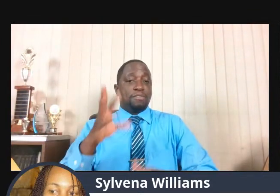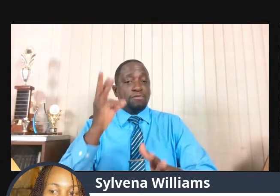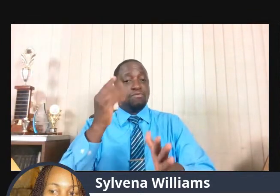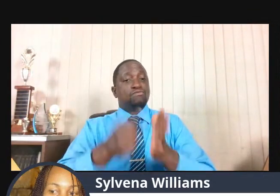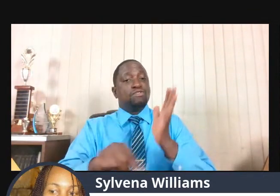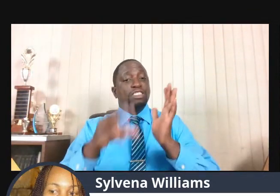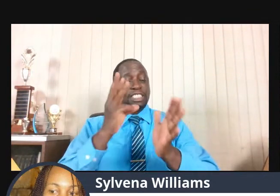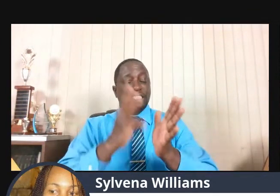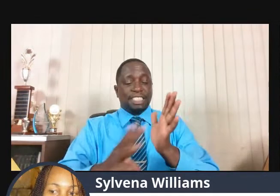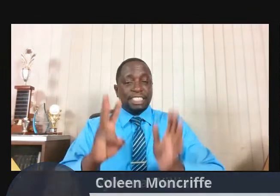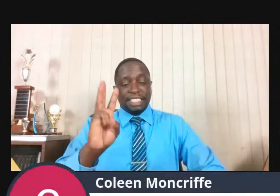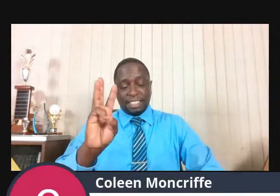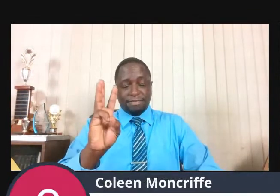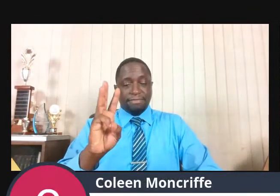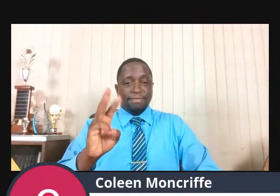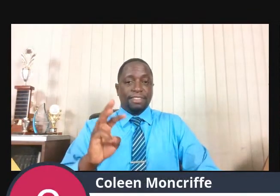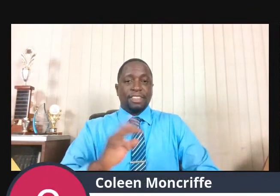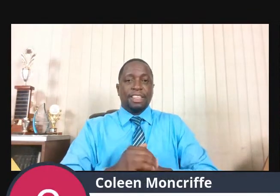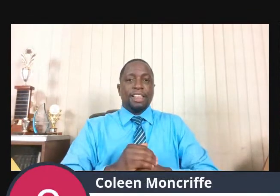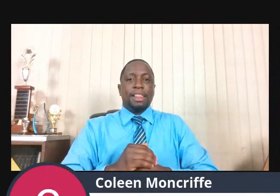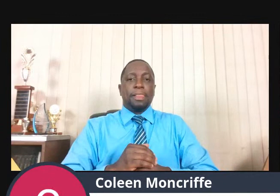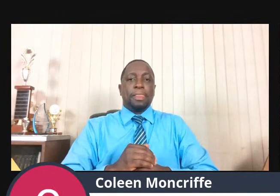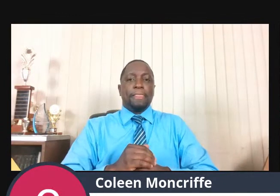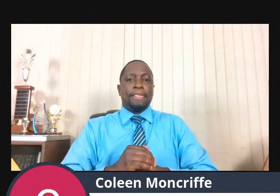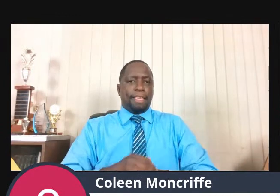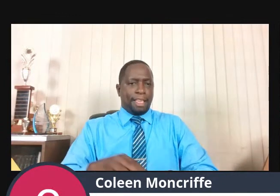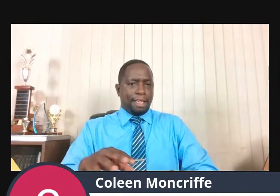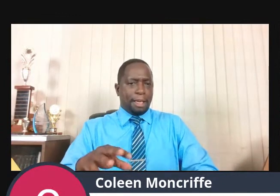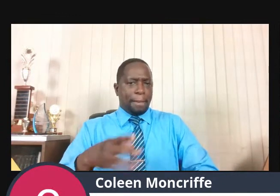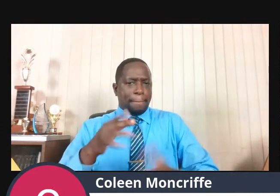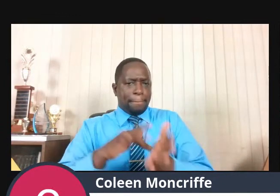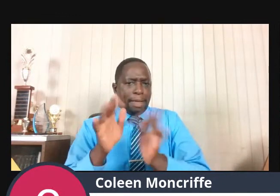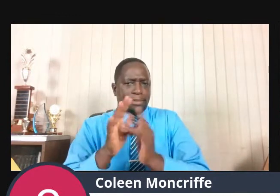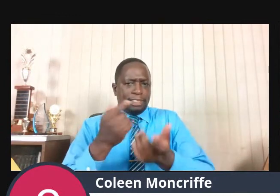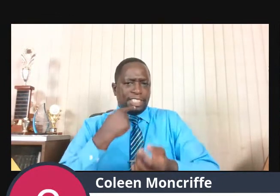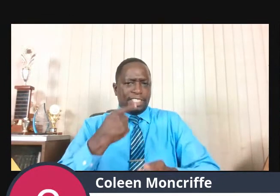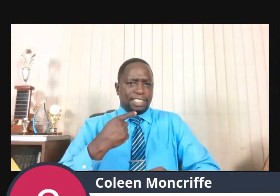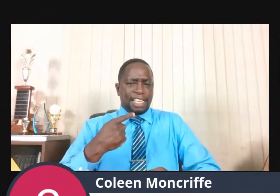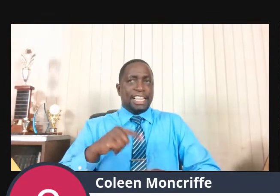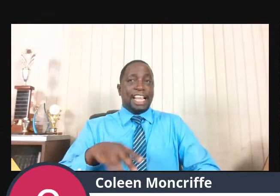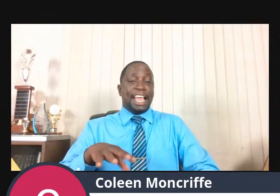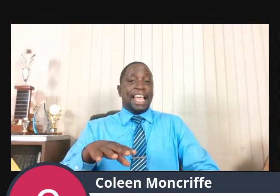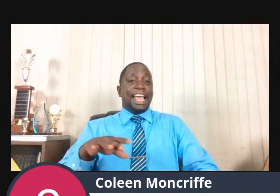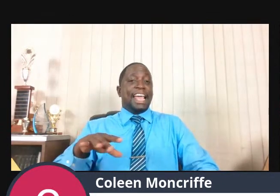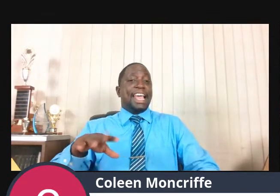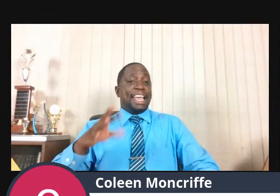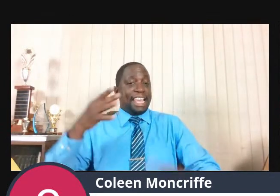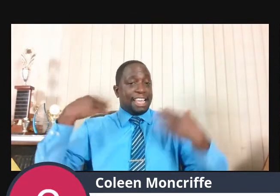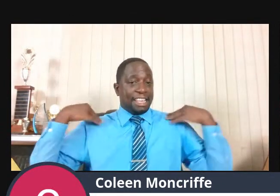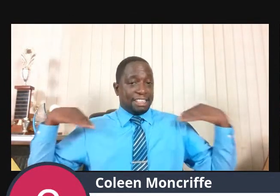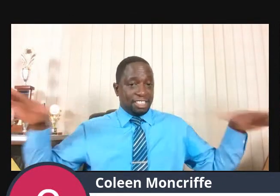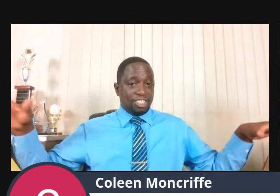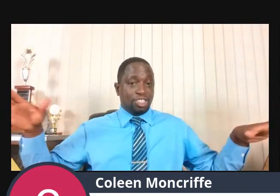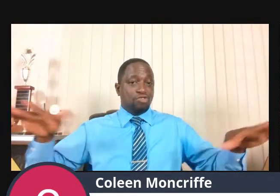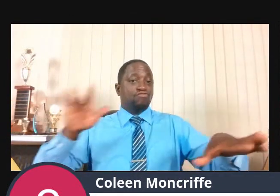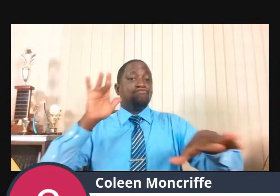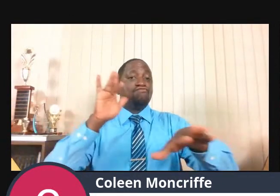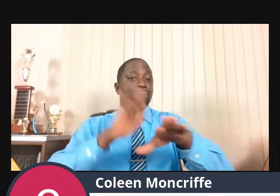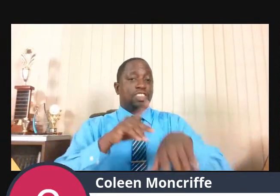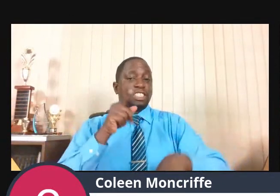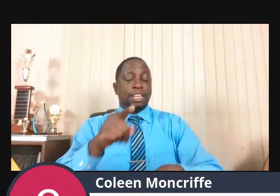behold, then an angel touched him and said unto him, arise and eat.